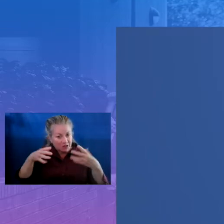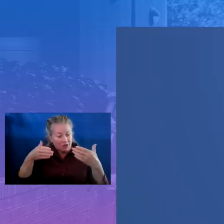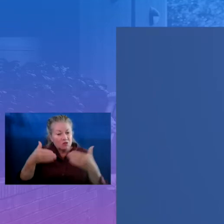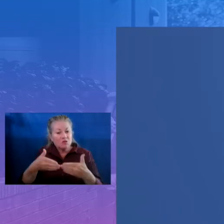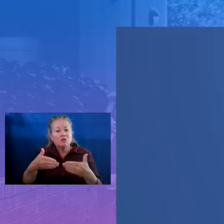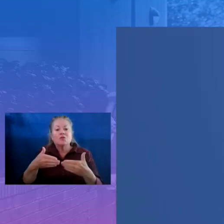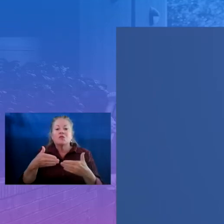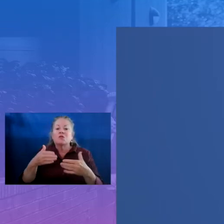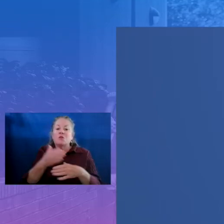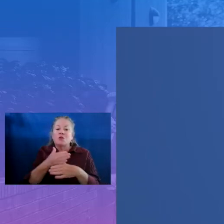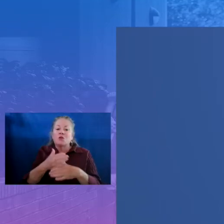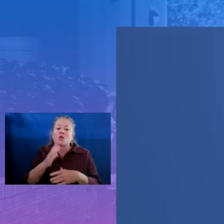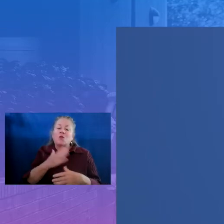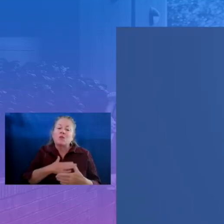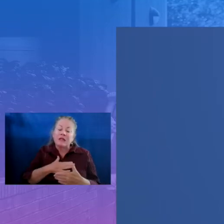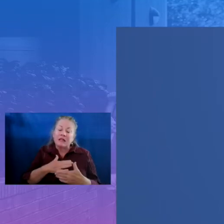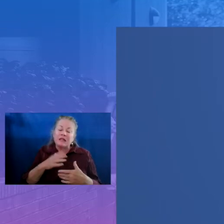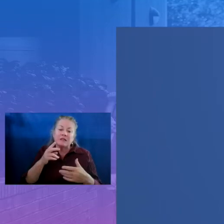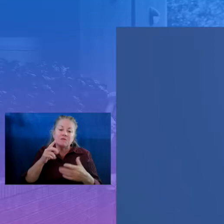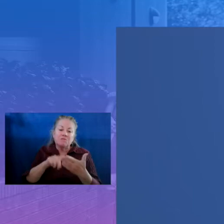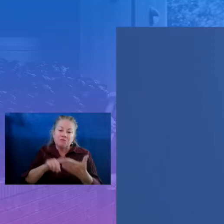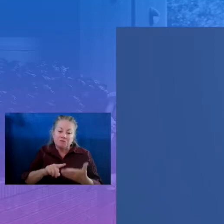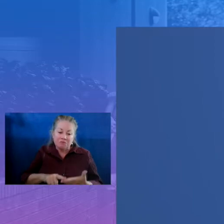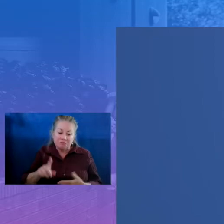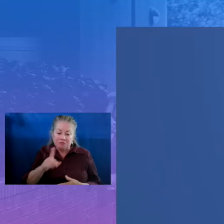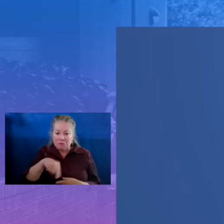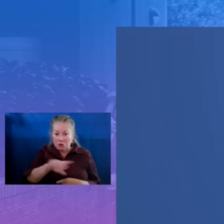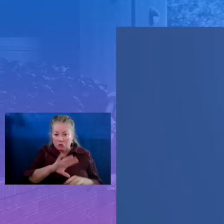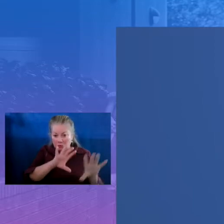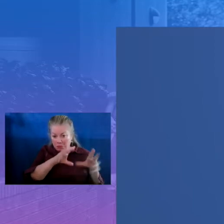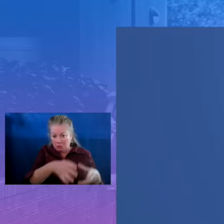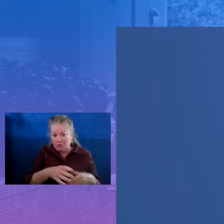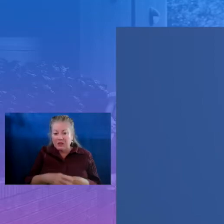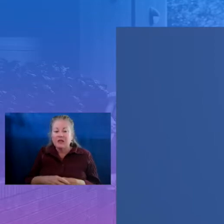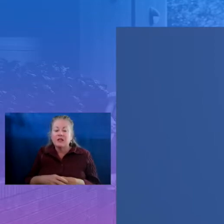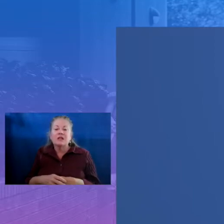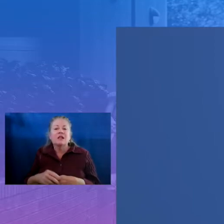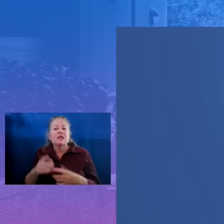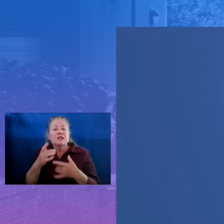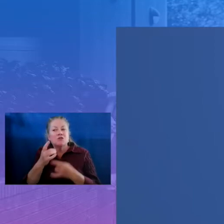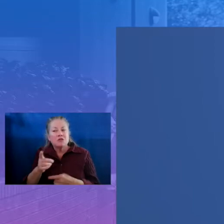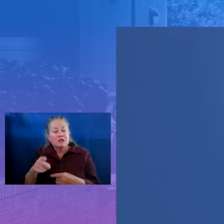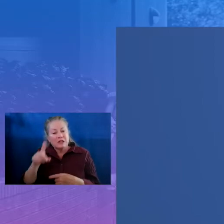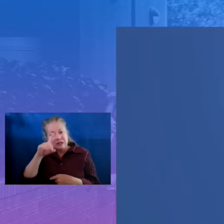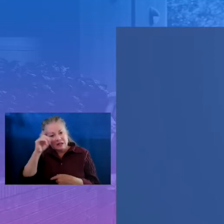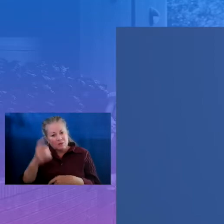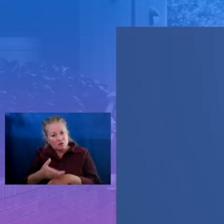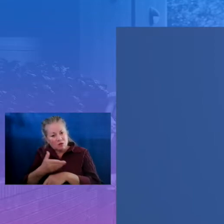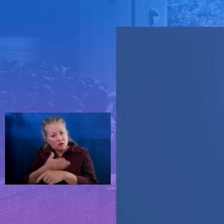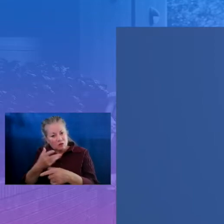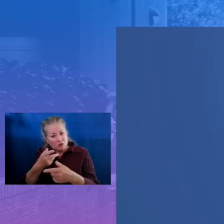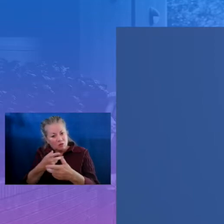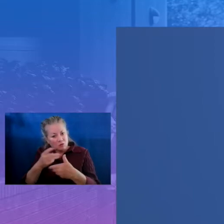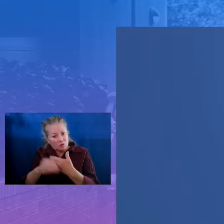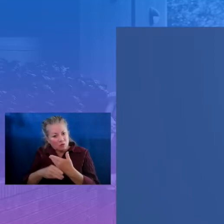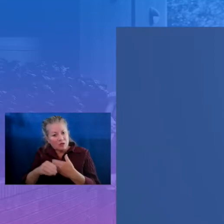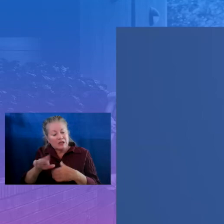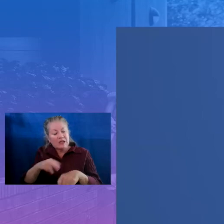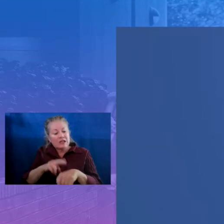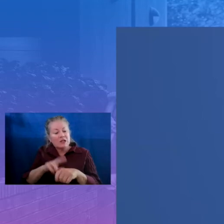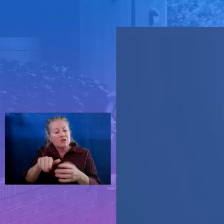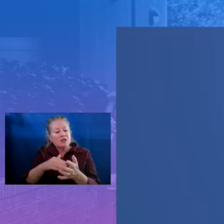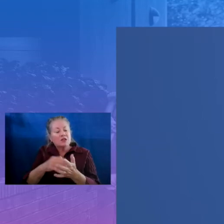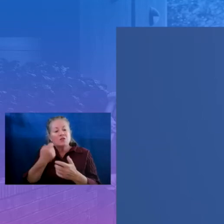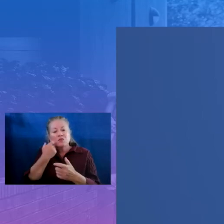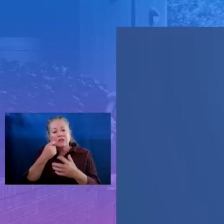Building on the success and interest of the Summer Learning and Enrichment Collaborative, the National Center recently launched a community of practice called